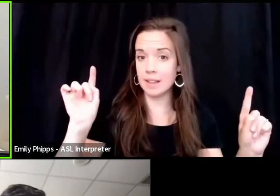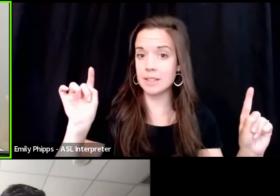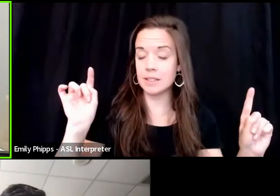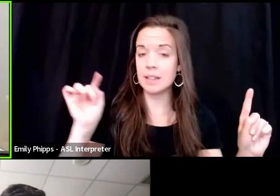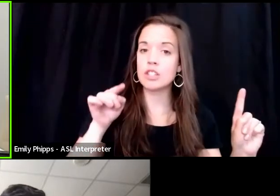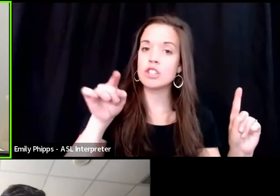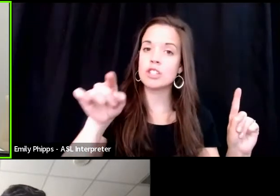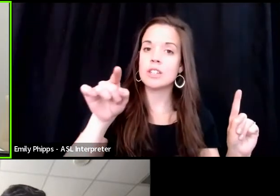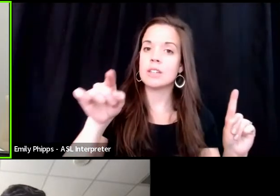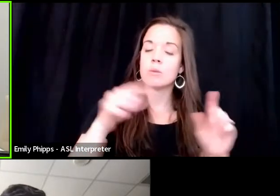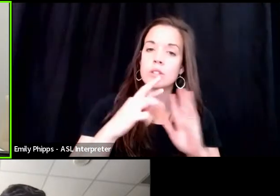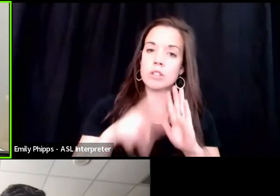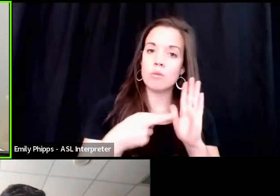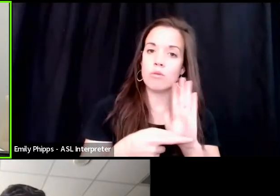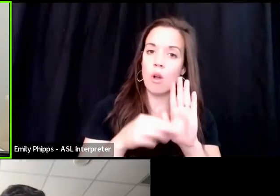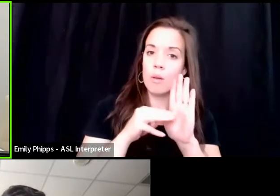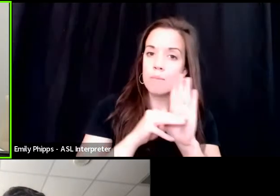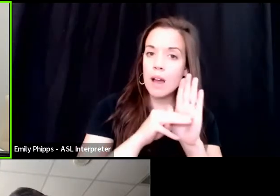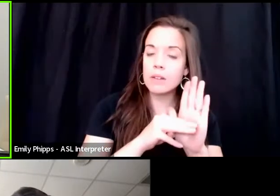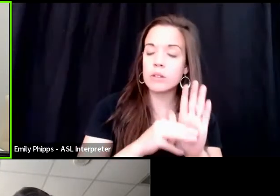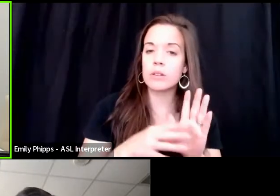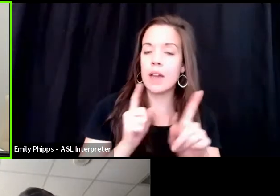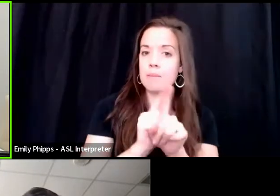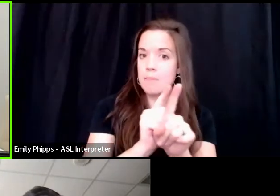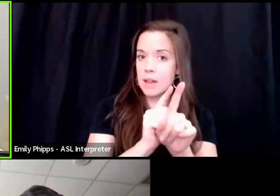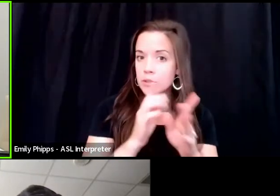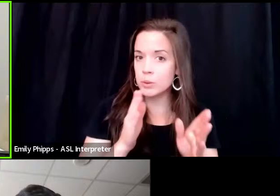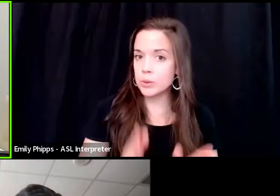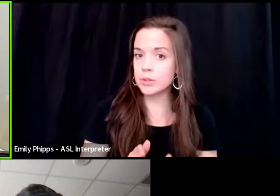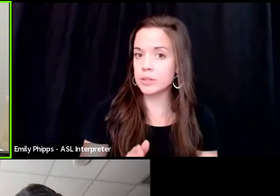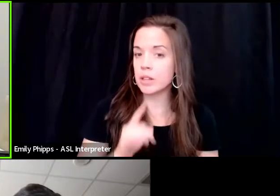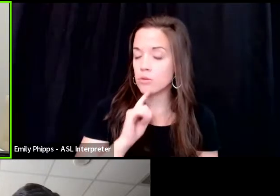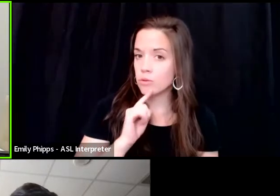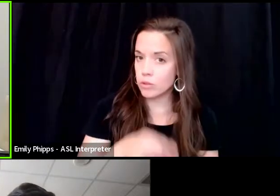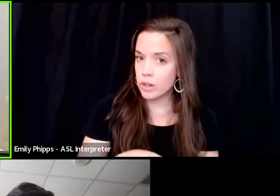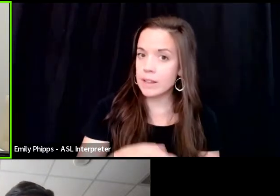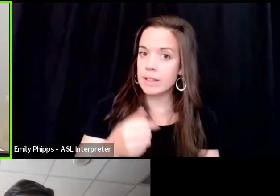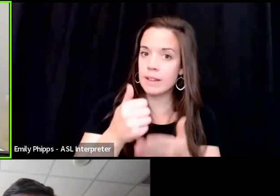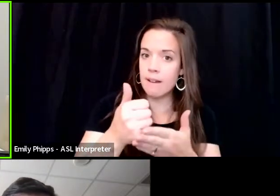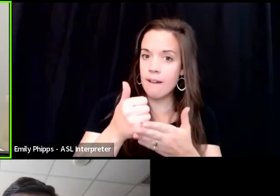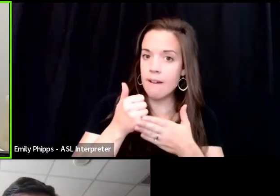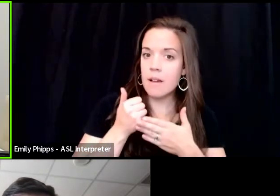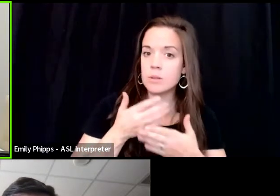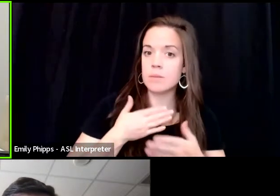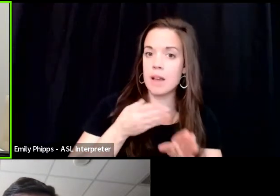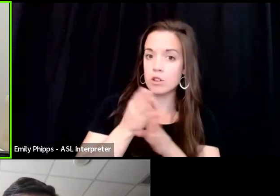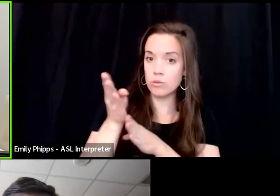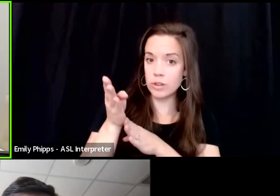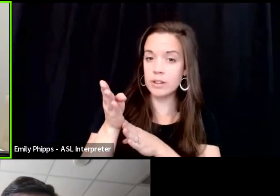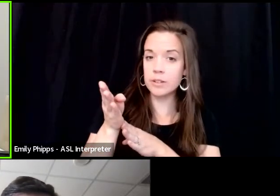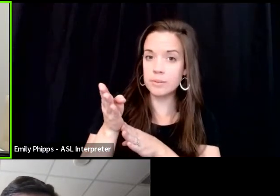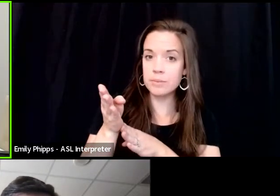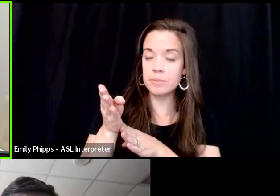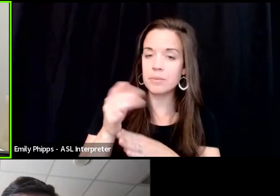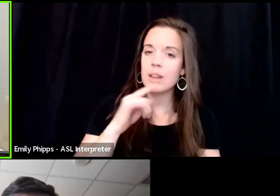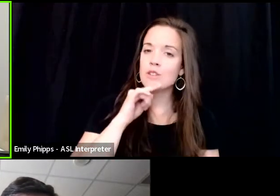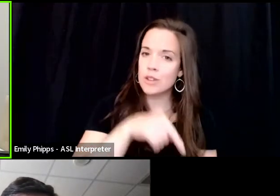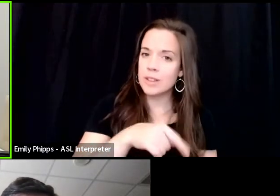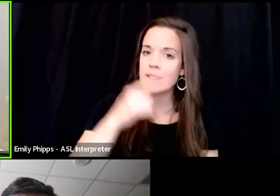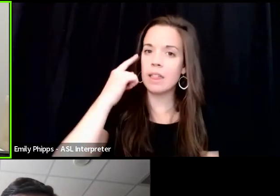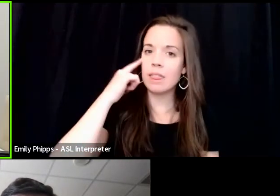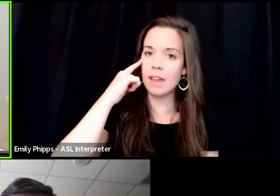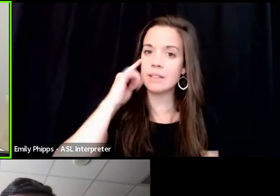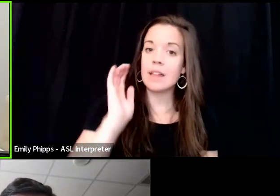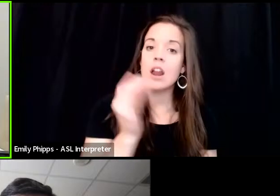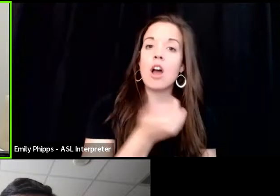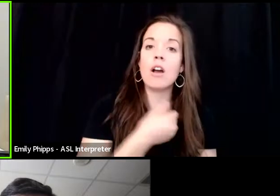model and the mentor that really helped my career. So I really do think that our